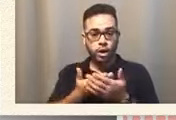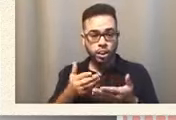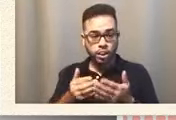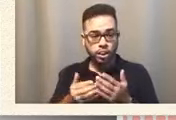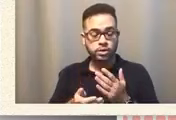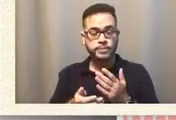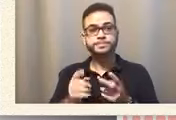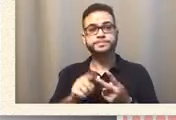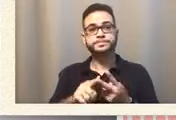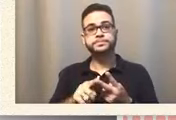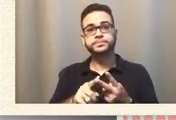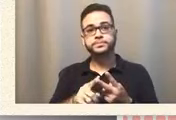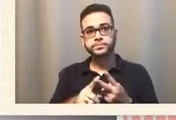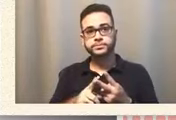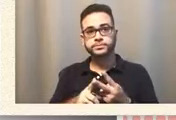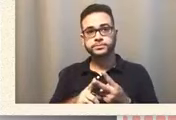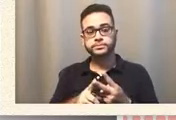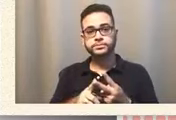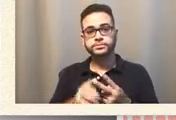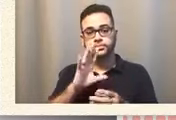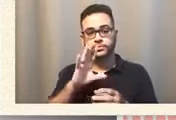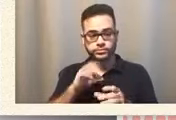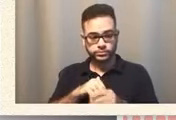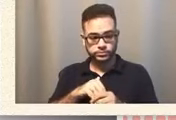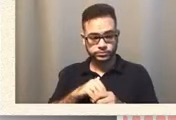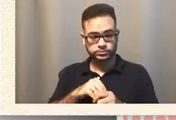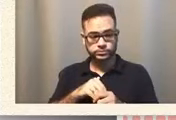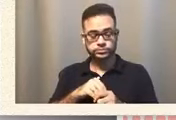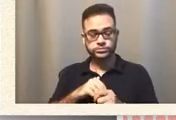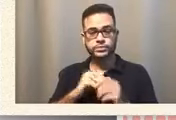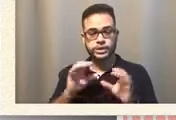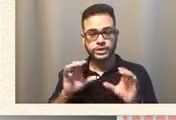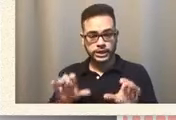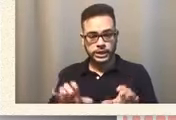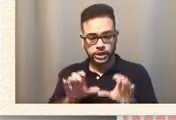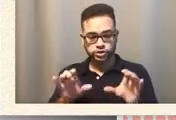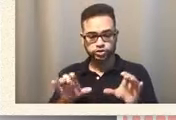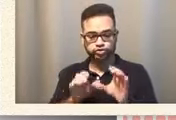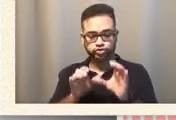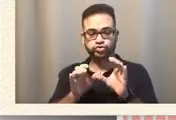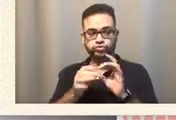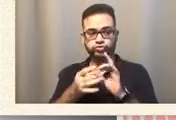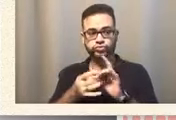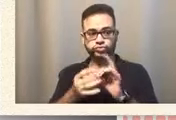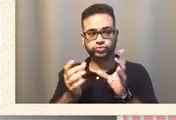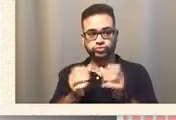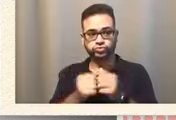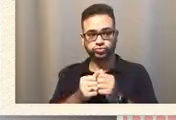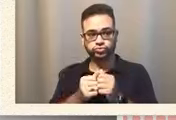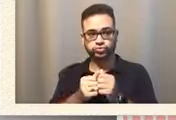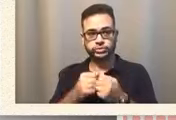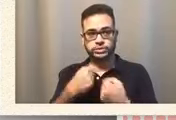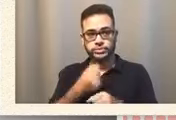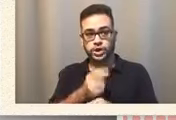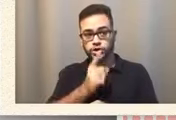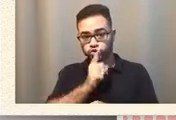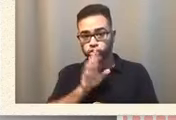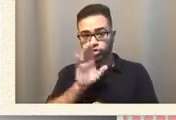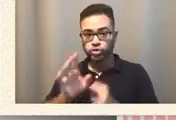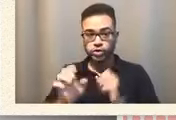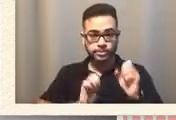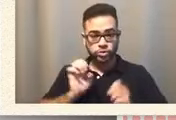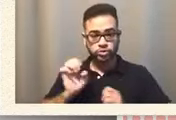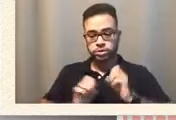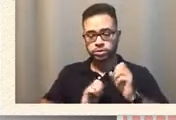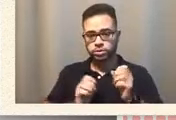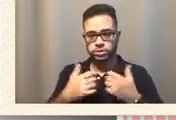-being. Exactly. your reaction as far as making sure your emotional health is